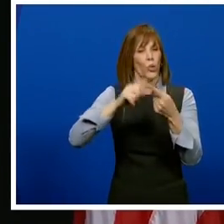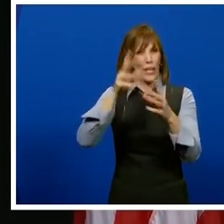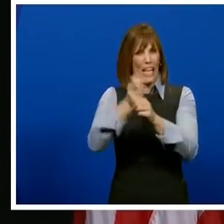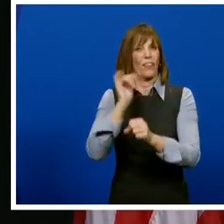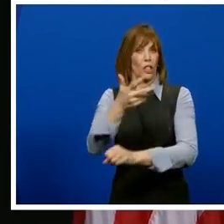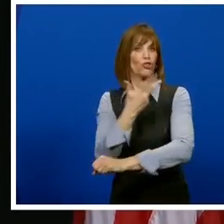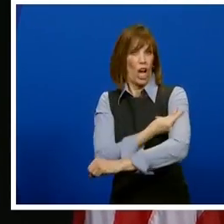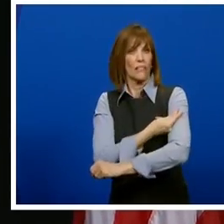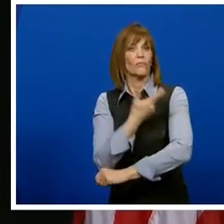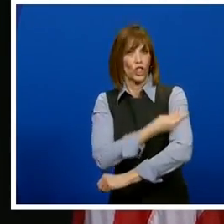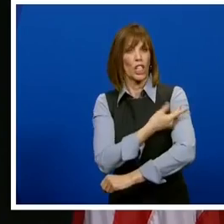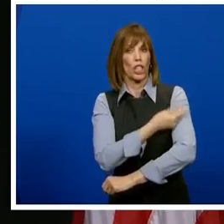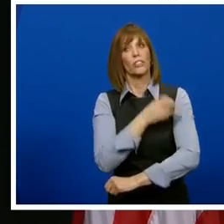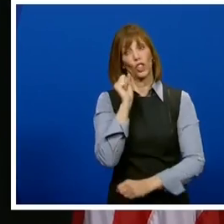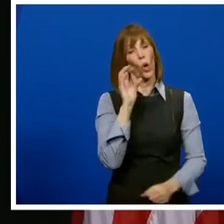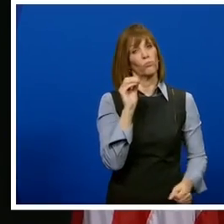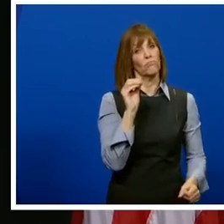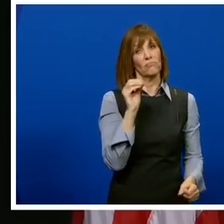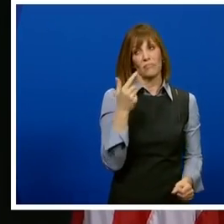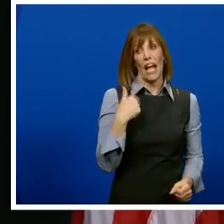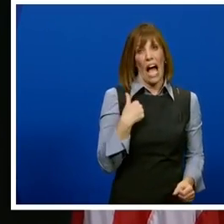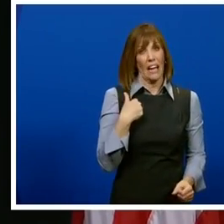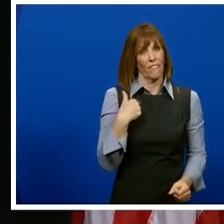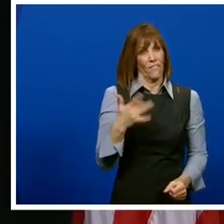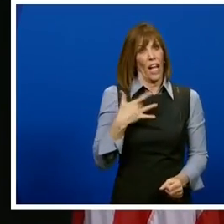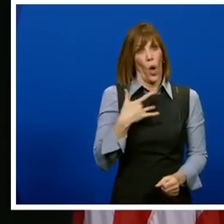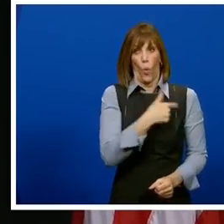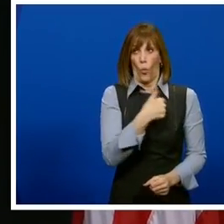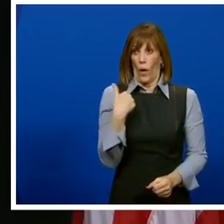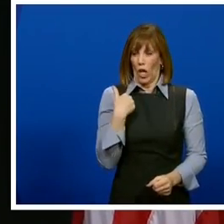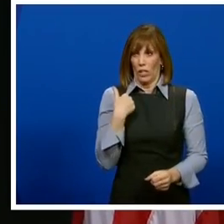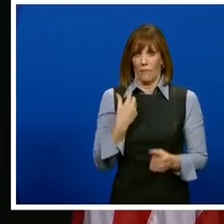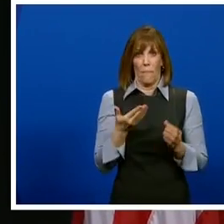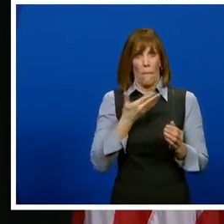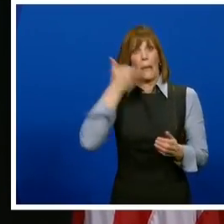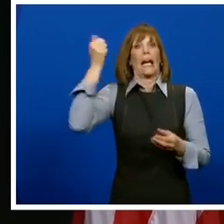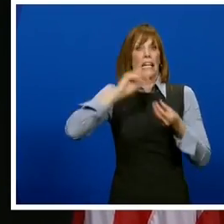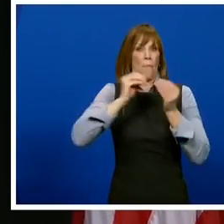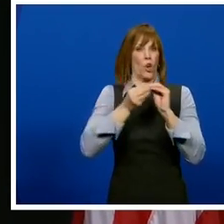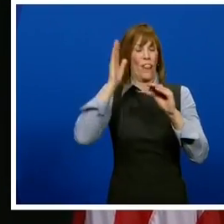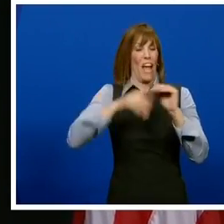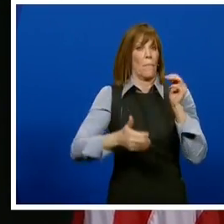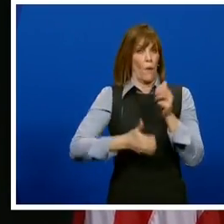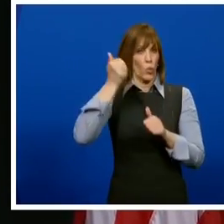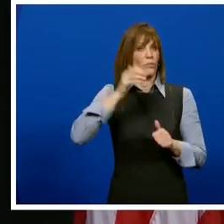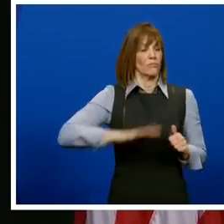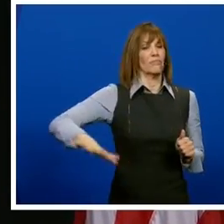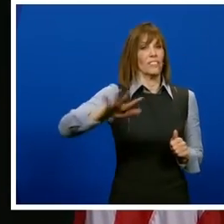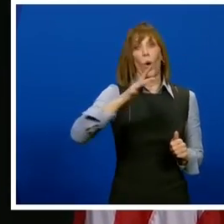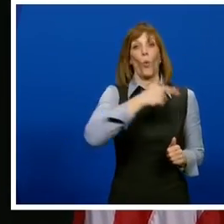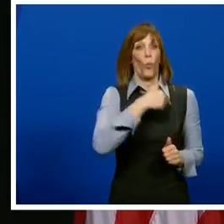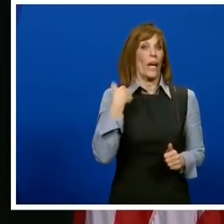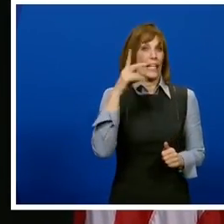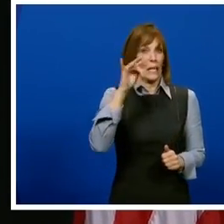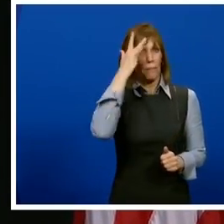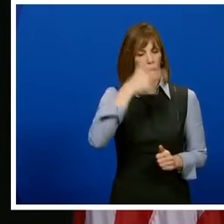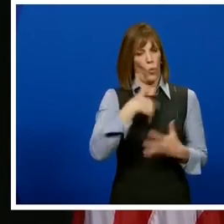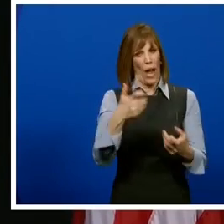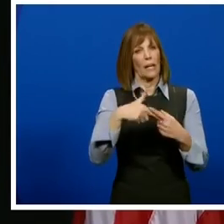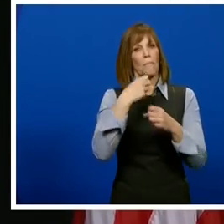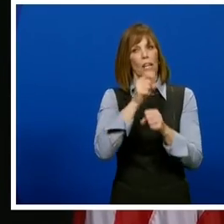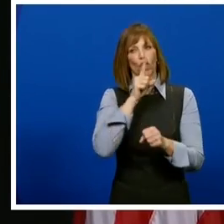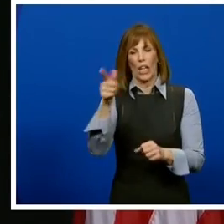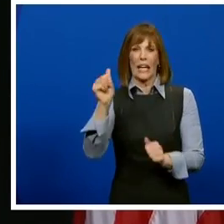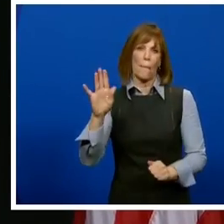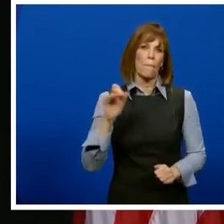the vaccination. So we are ahead of the game. And we did that, you know, because we wanted to ensure them that they could